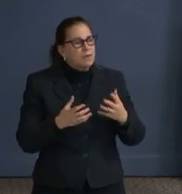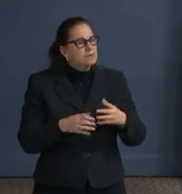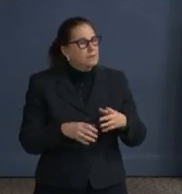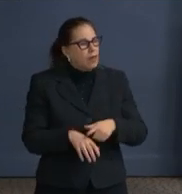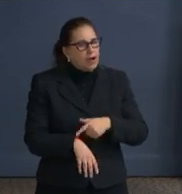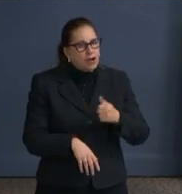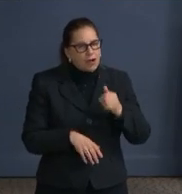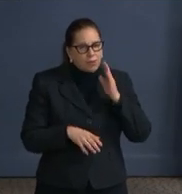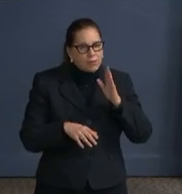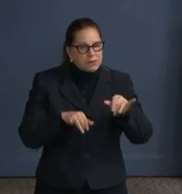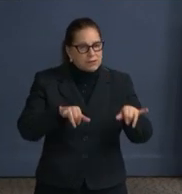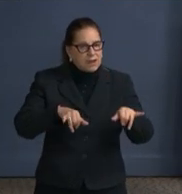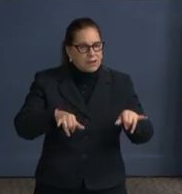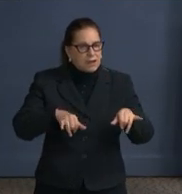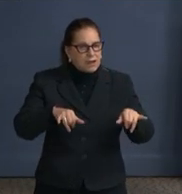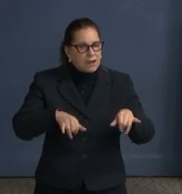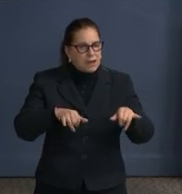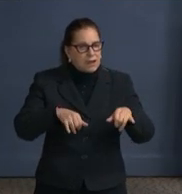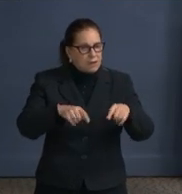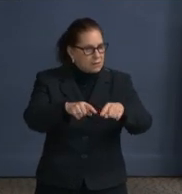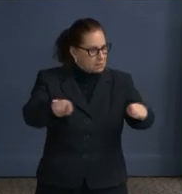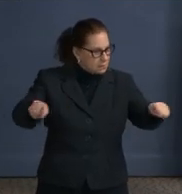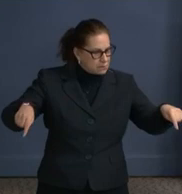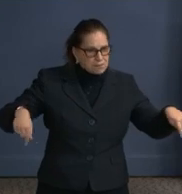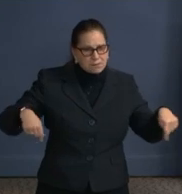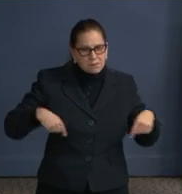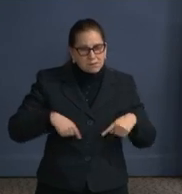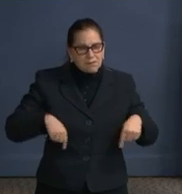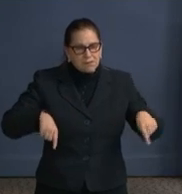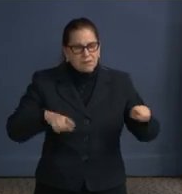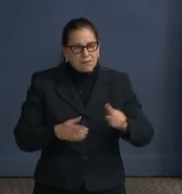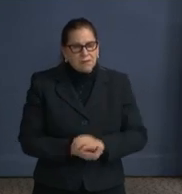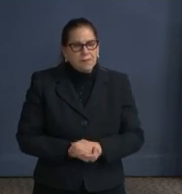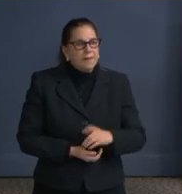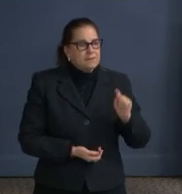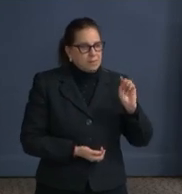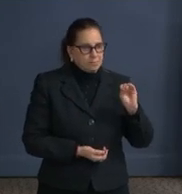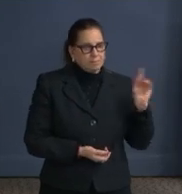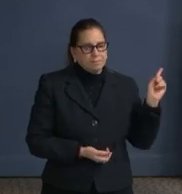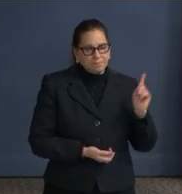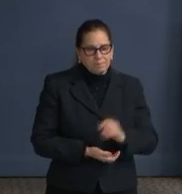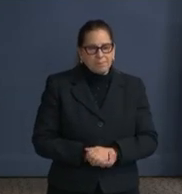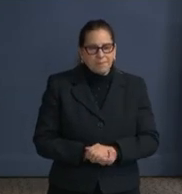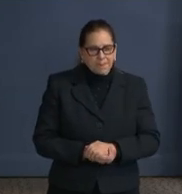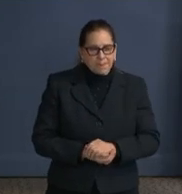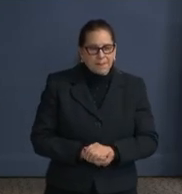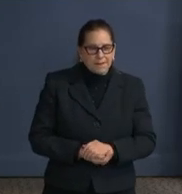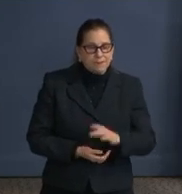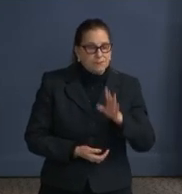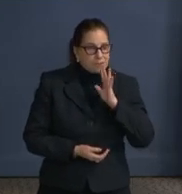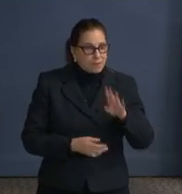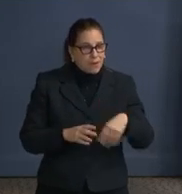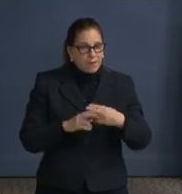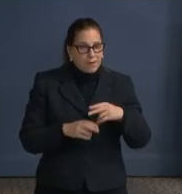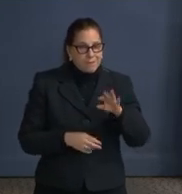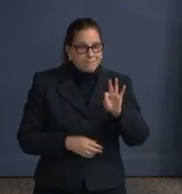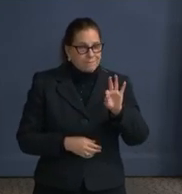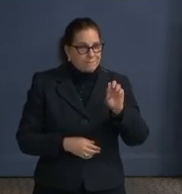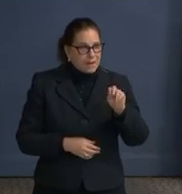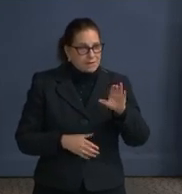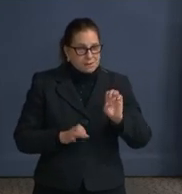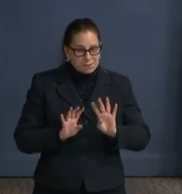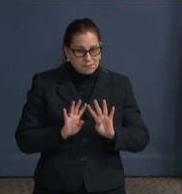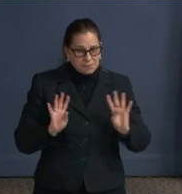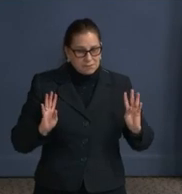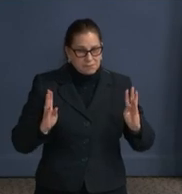be? And then I always have a question about your new job. Sure, Tom. And to get to the answer about the fencing, we, in conversations